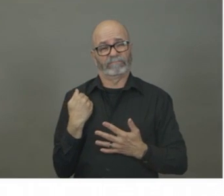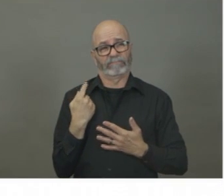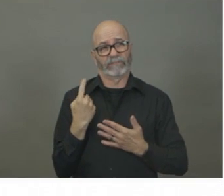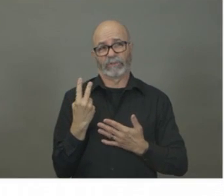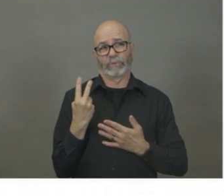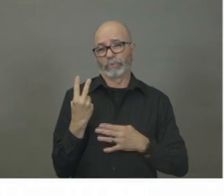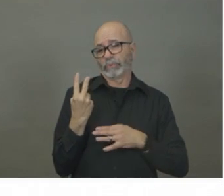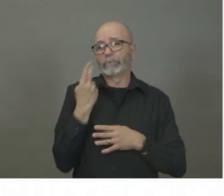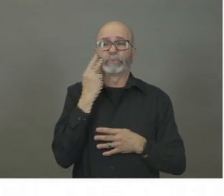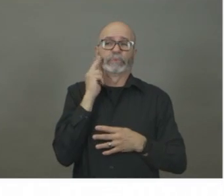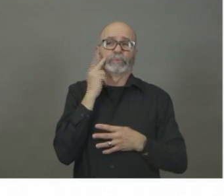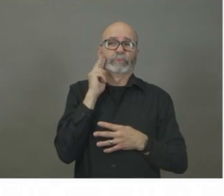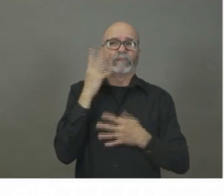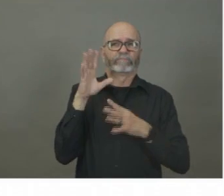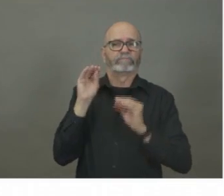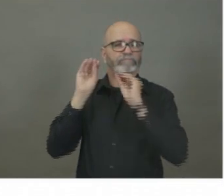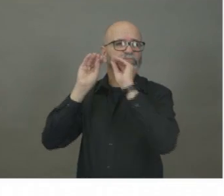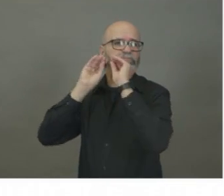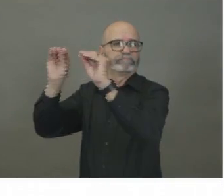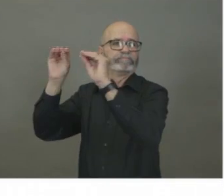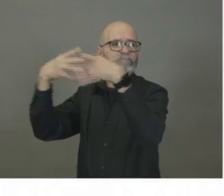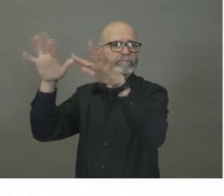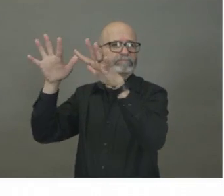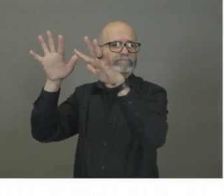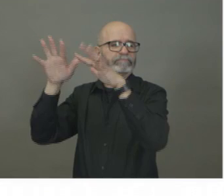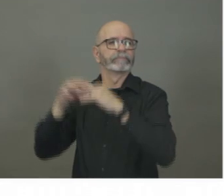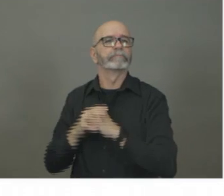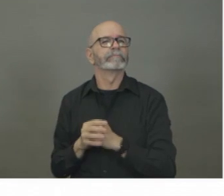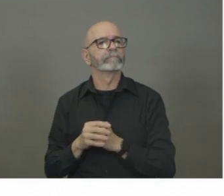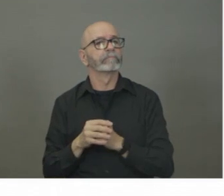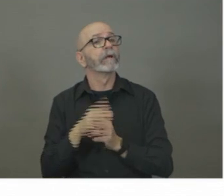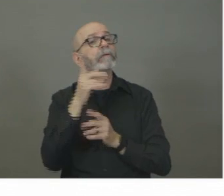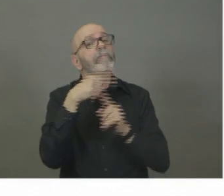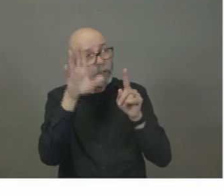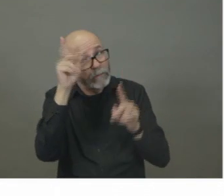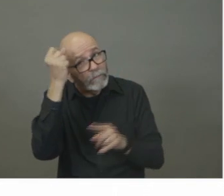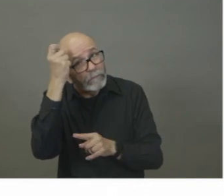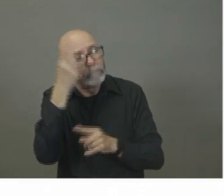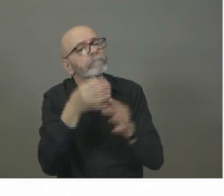in a self-assessment tool. But I think it's important that we have…